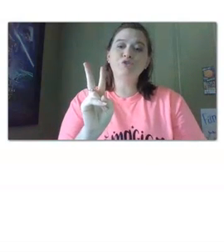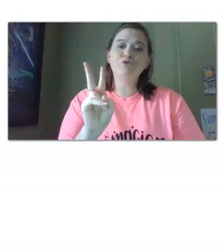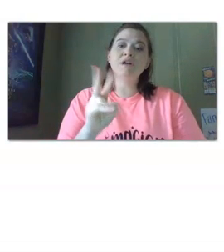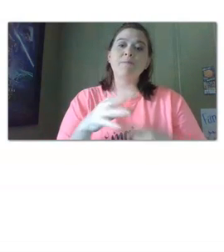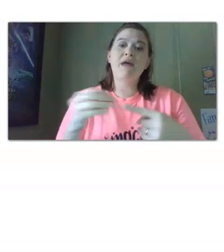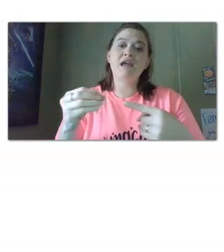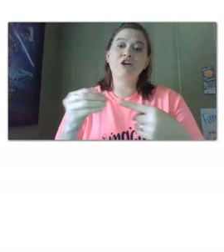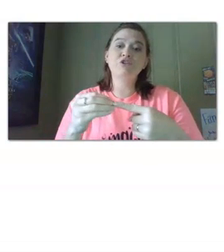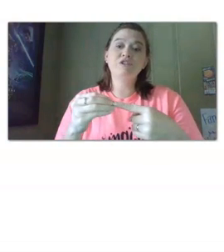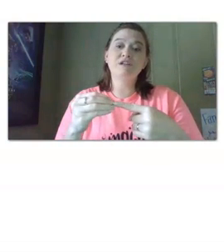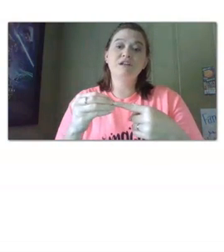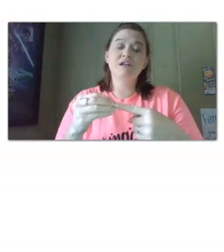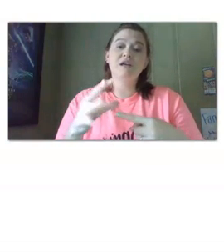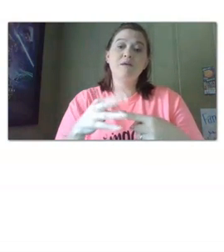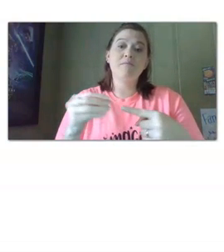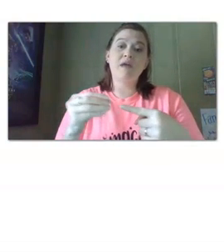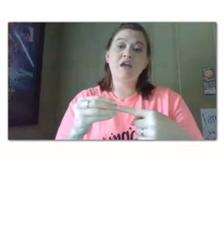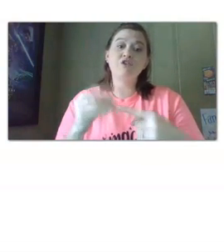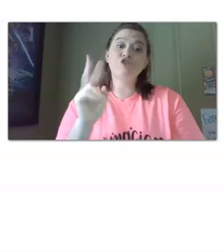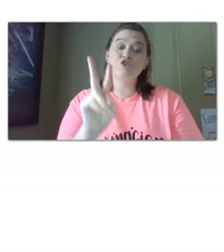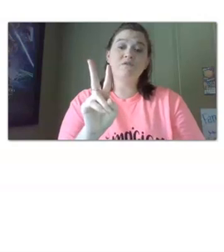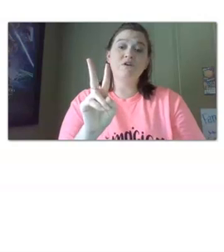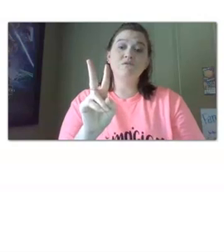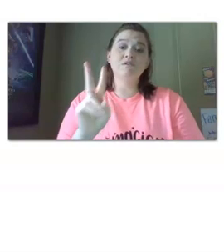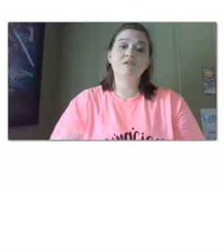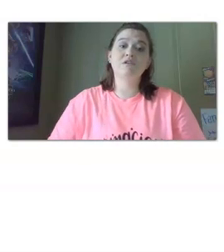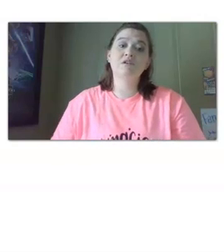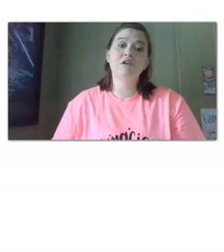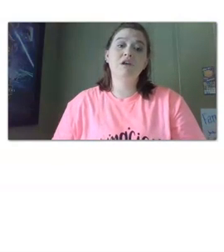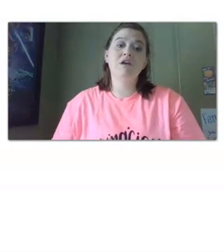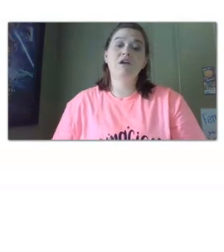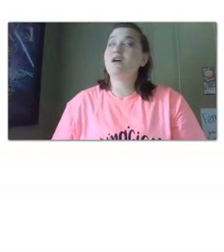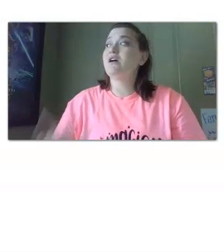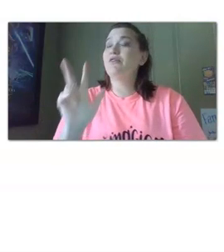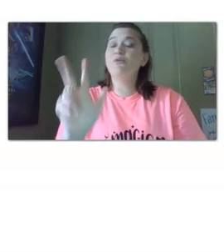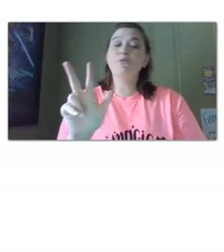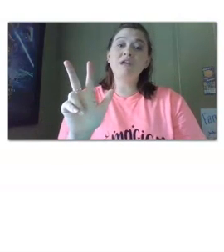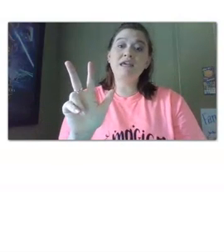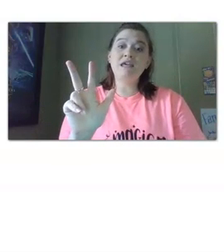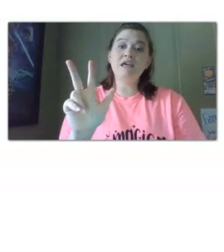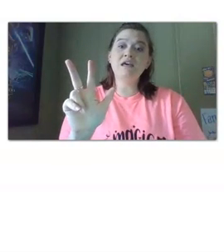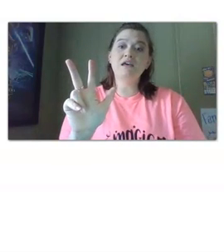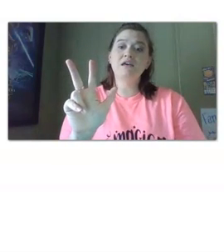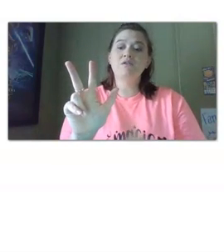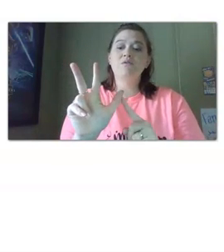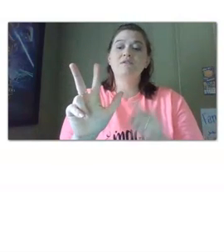two pears pears two of those three